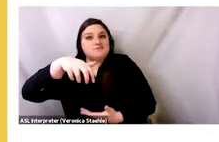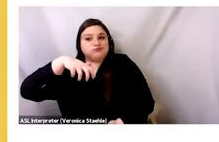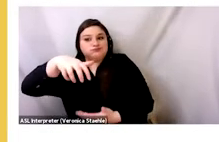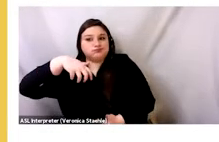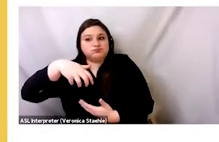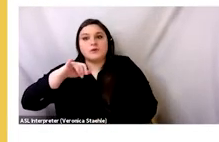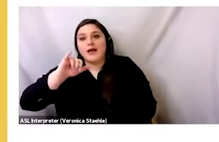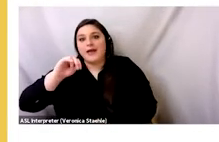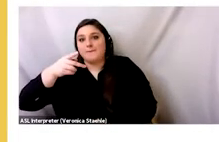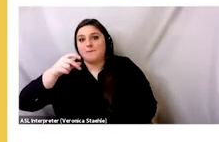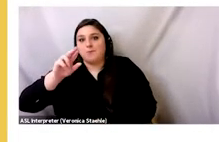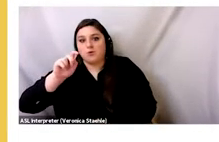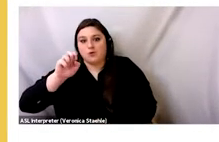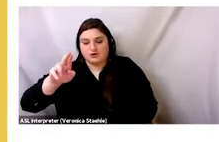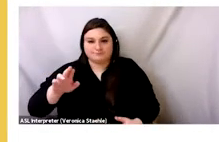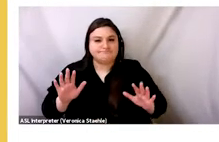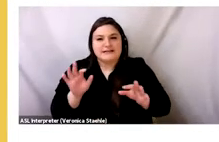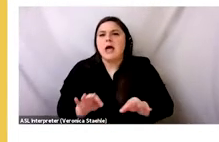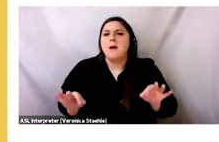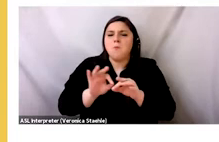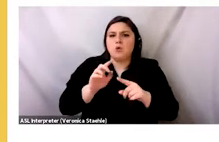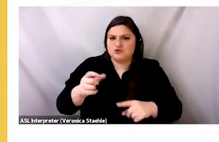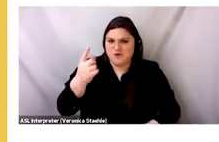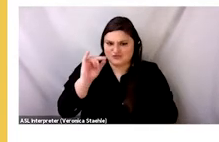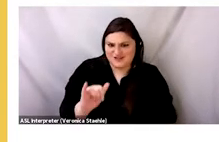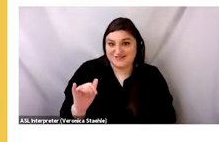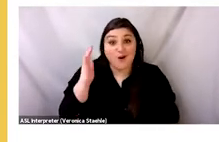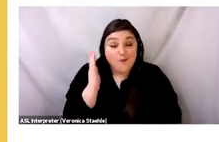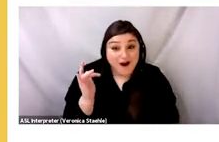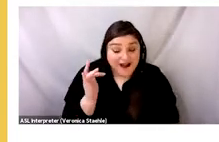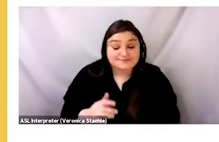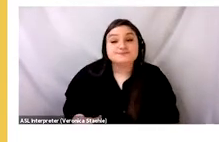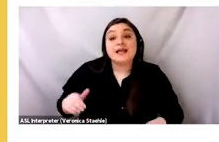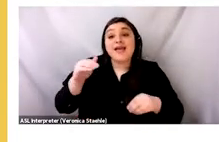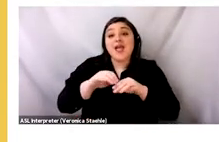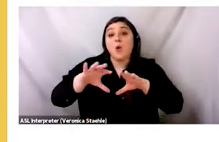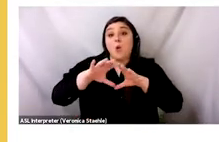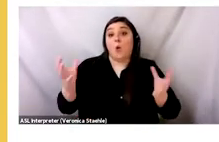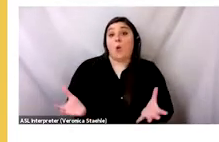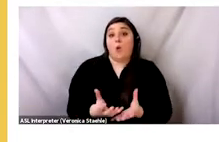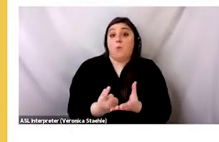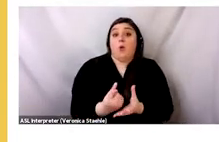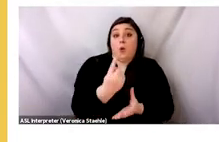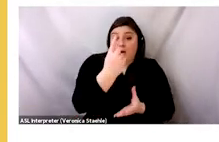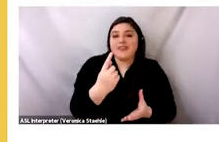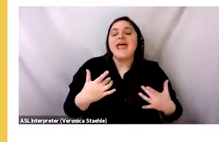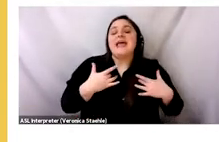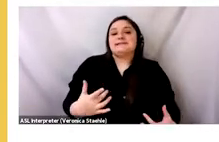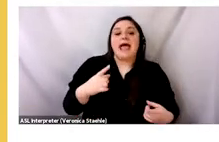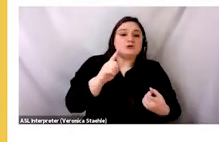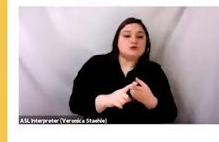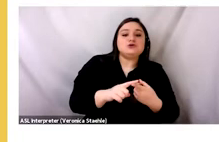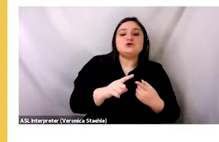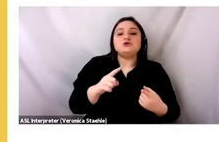I want to add to this narrative the fact that the sorting process in the global north has always,